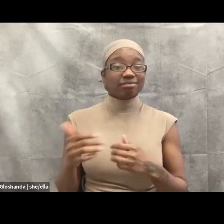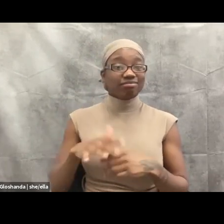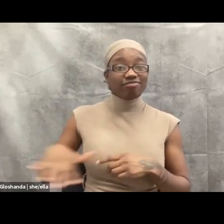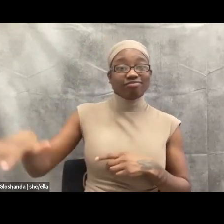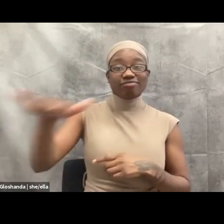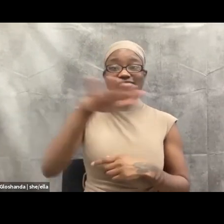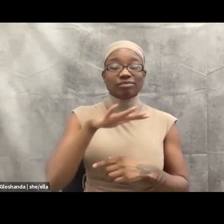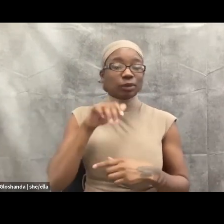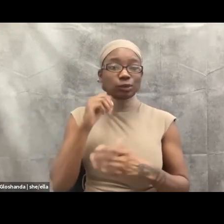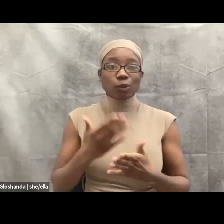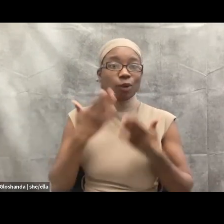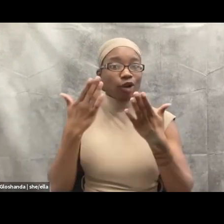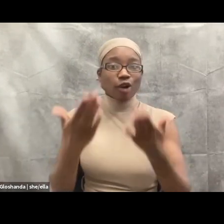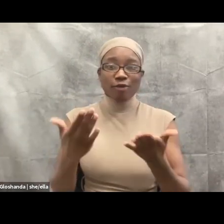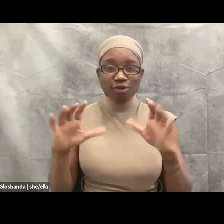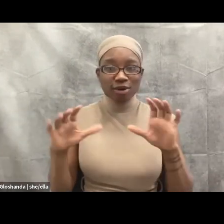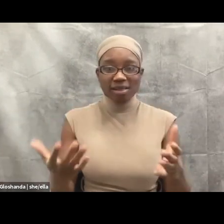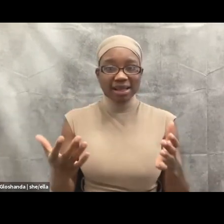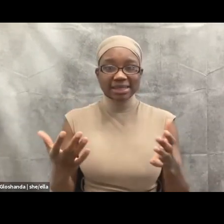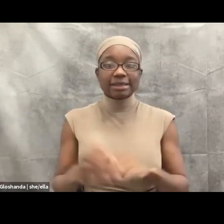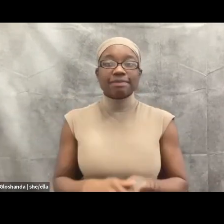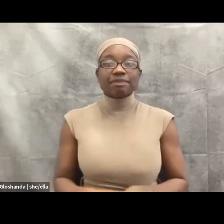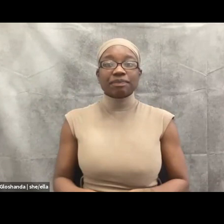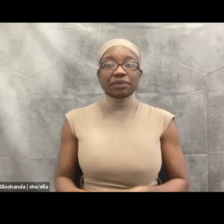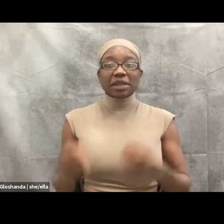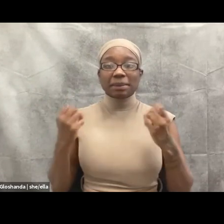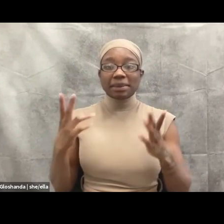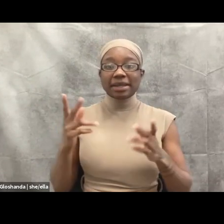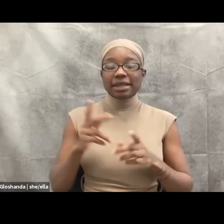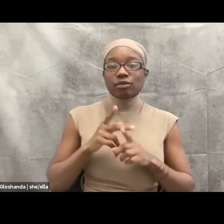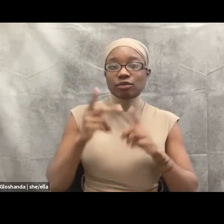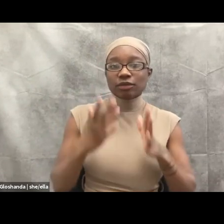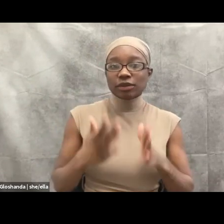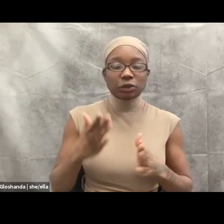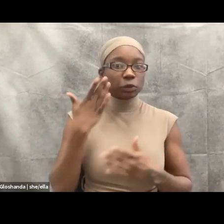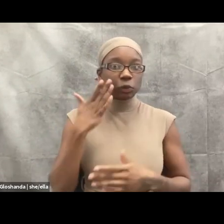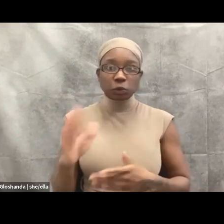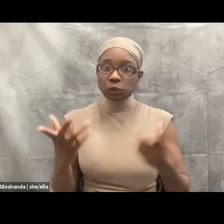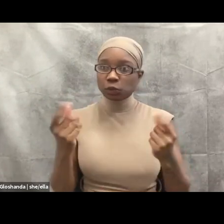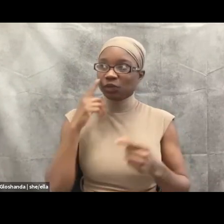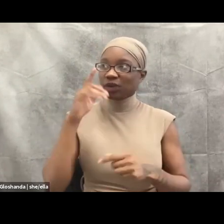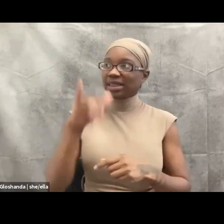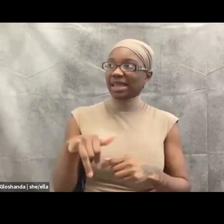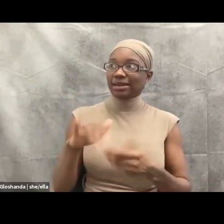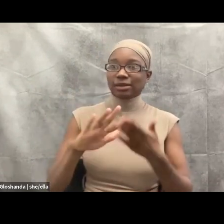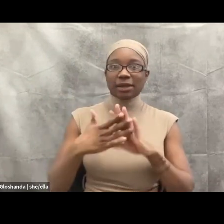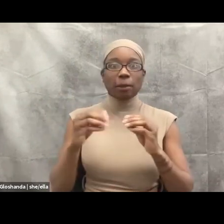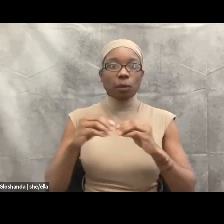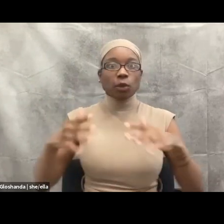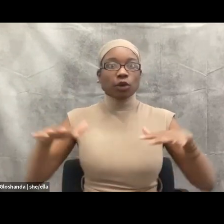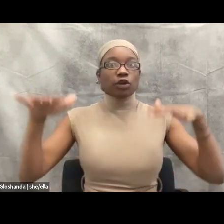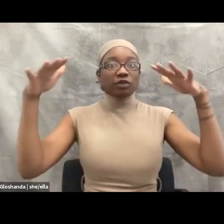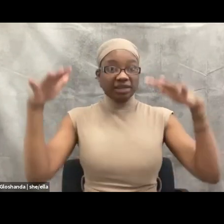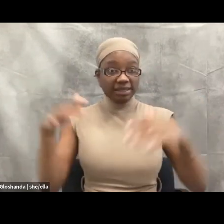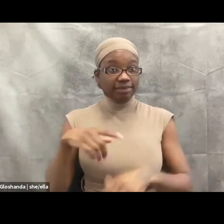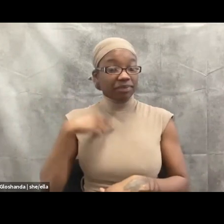have no idea what they're doing in that area and it makes them more nervous. Um, and I think there's, um, for if you're a provider